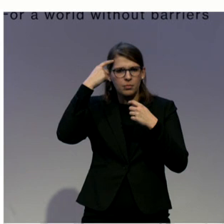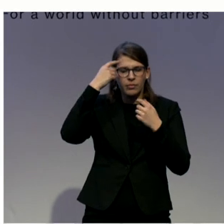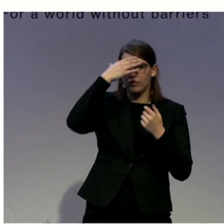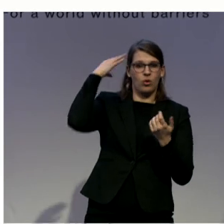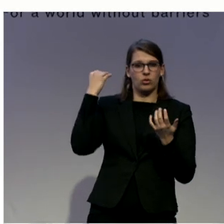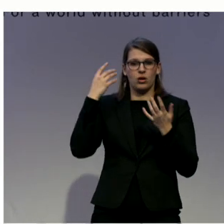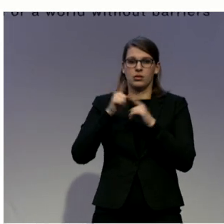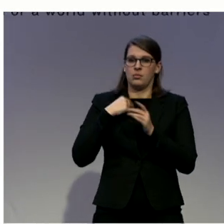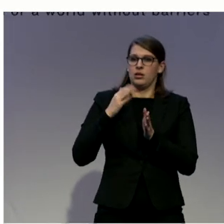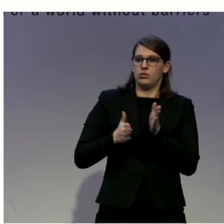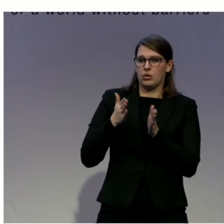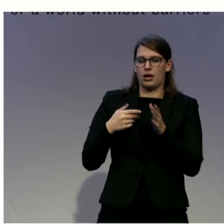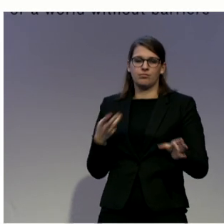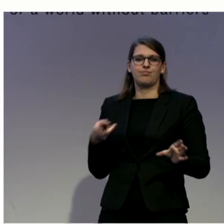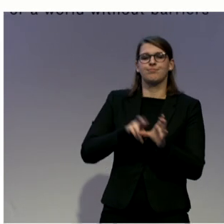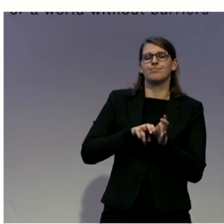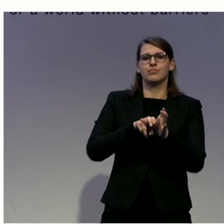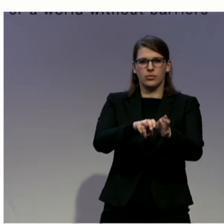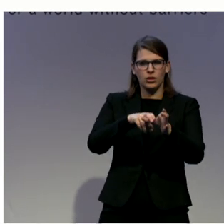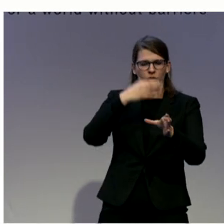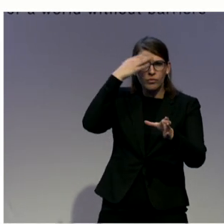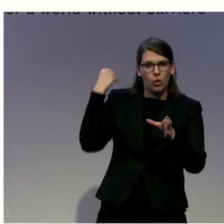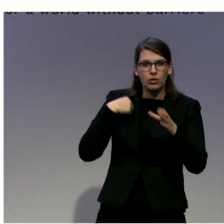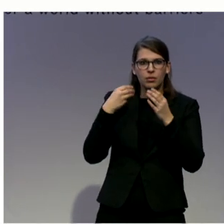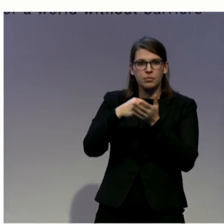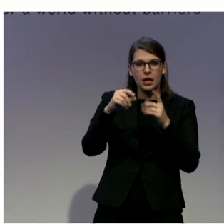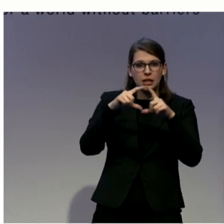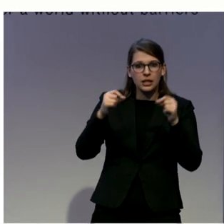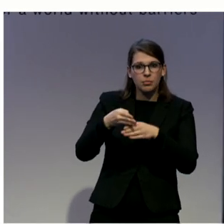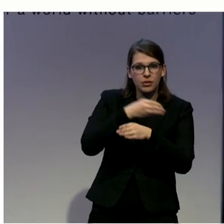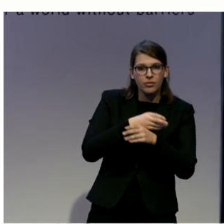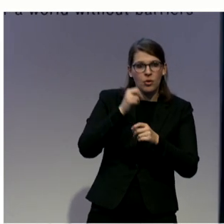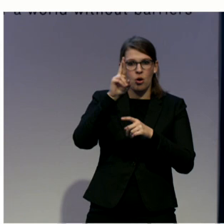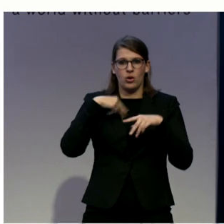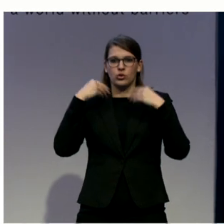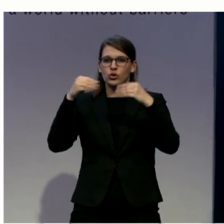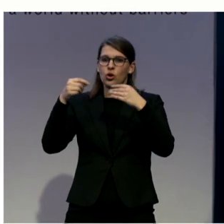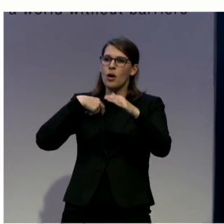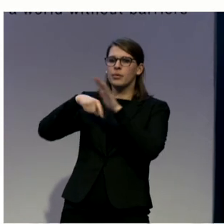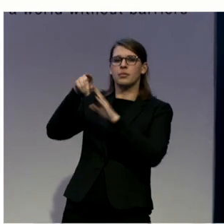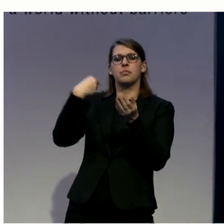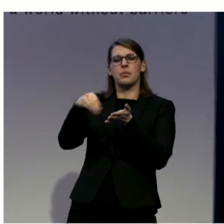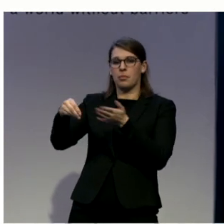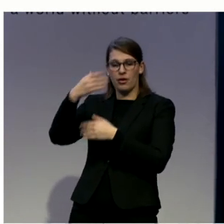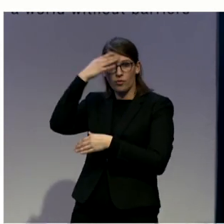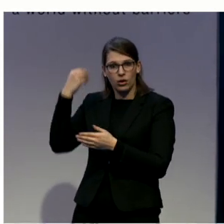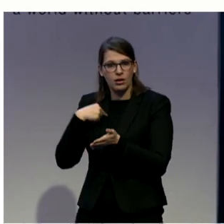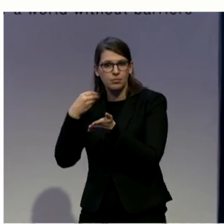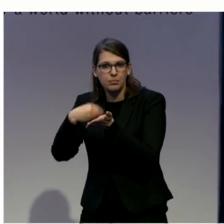or forget to pay for goods when they're in a shop. And that can lead them into real difficulties.